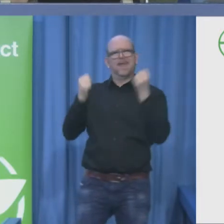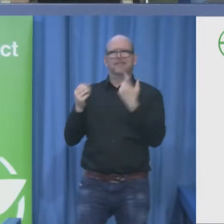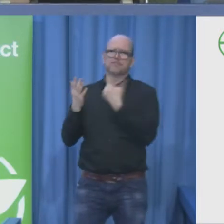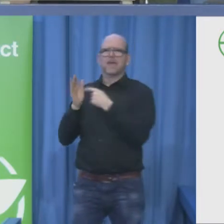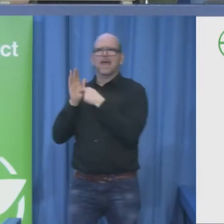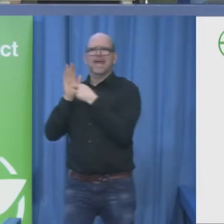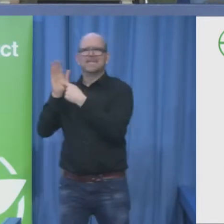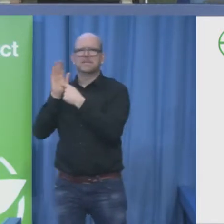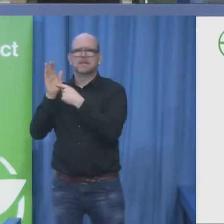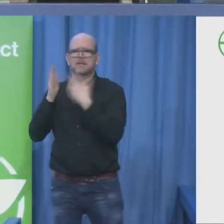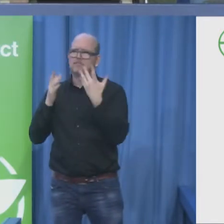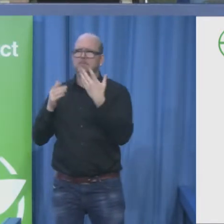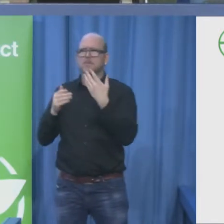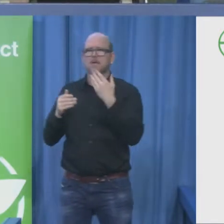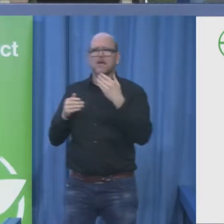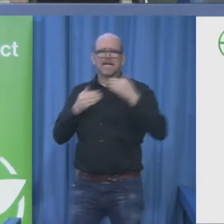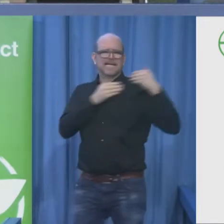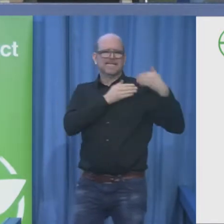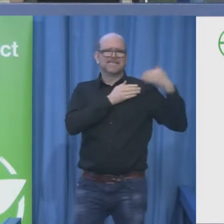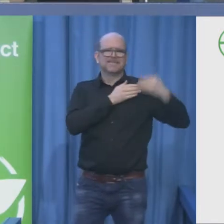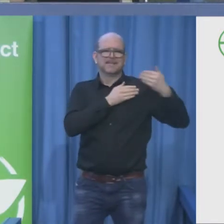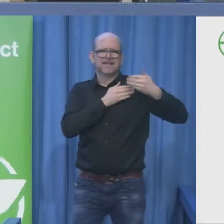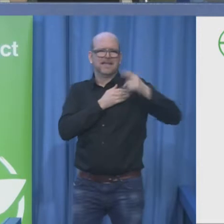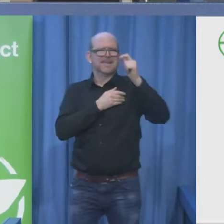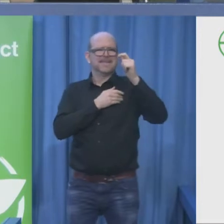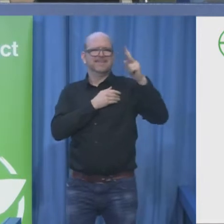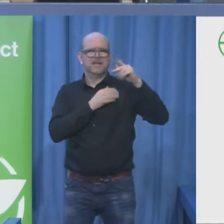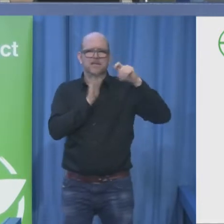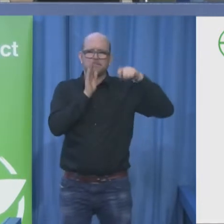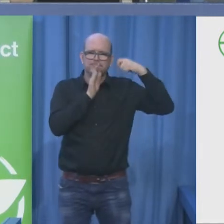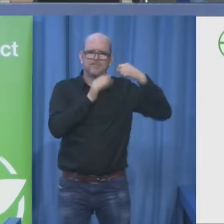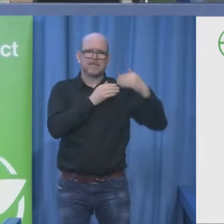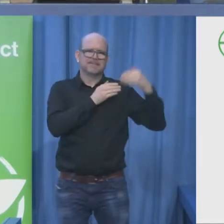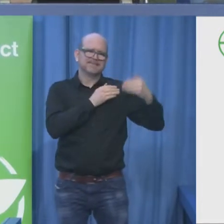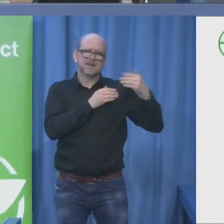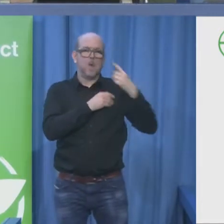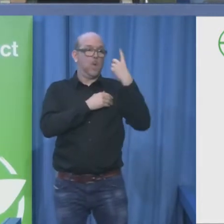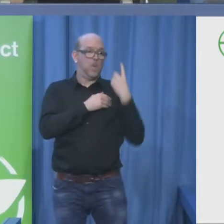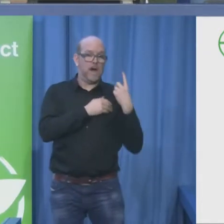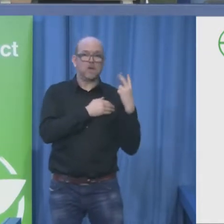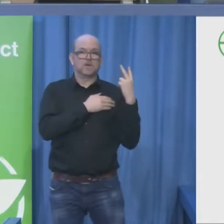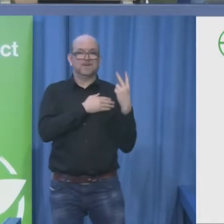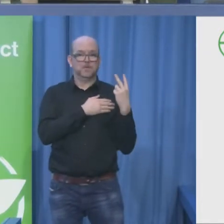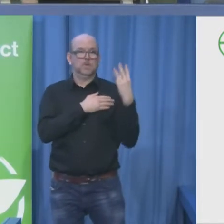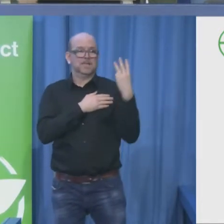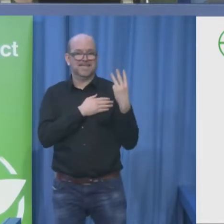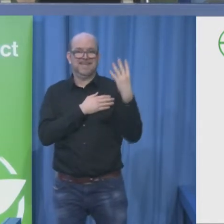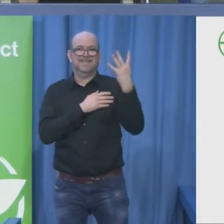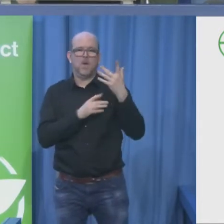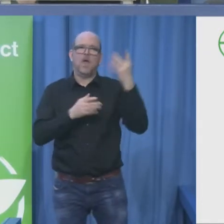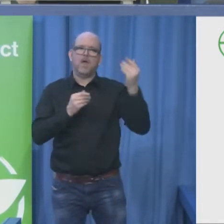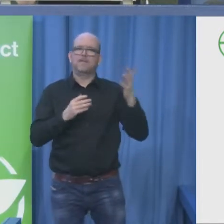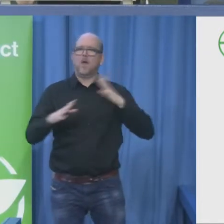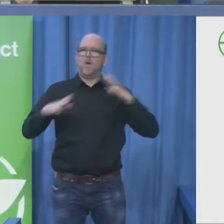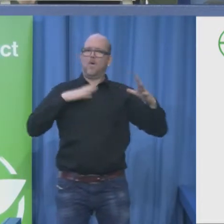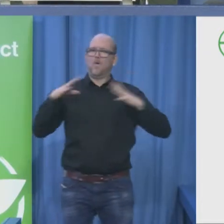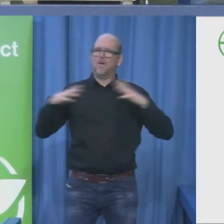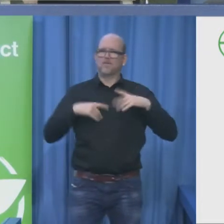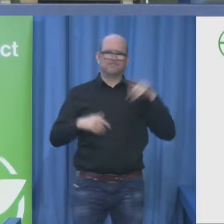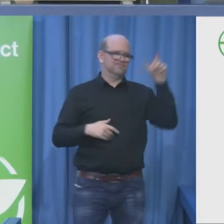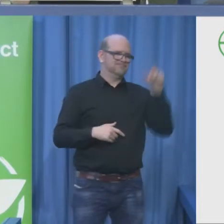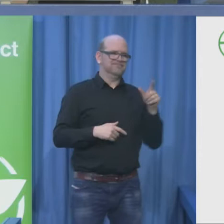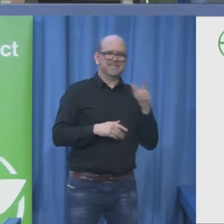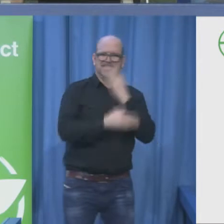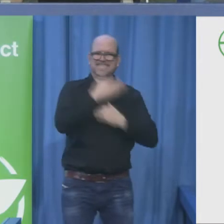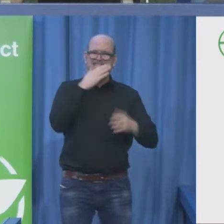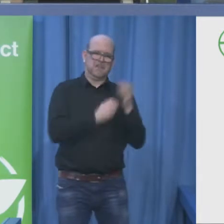programs about disability up on screen. And so, the question of how they moved from having to have a business